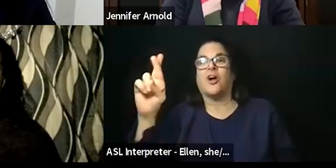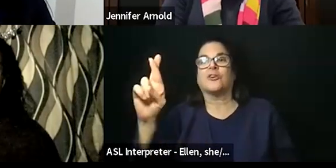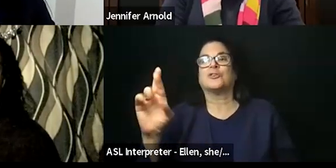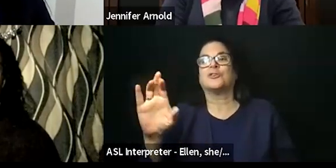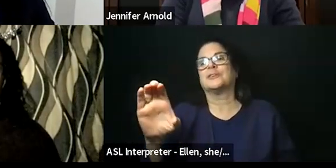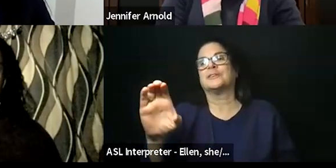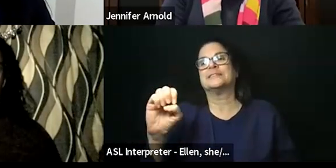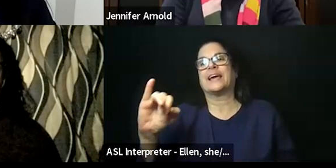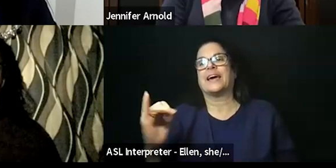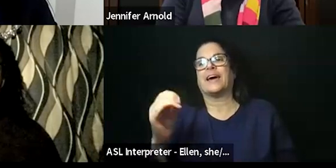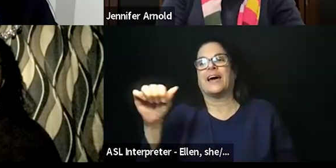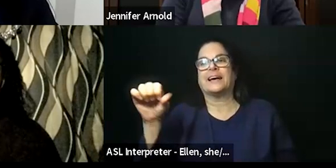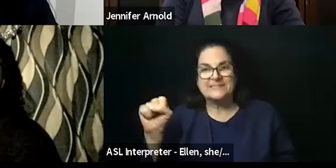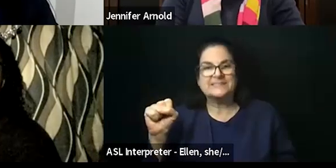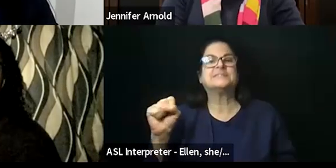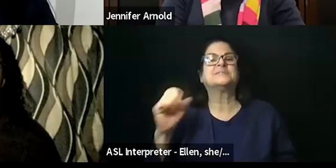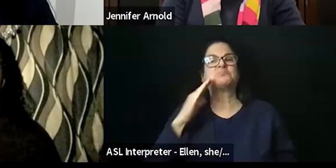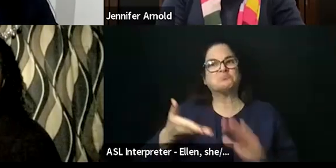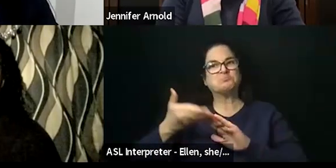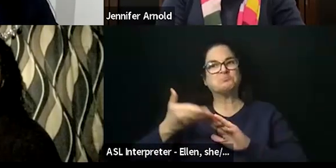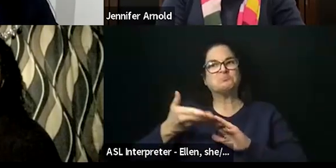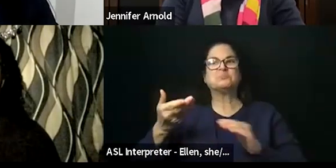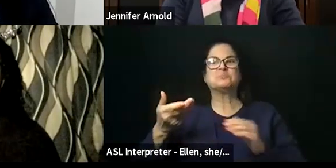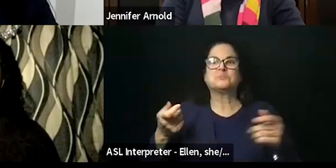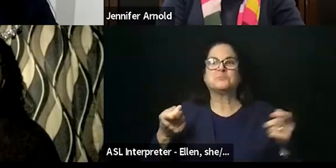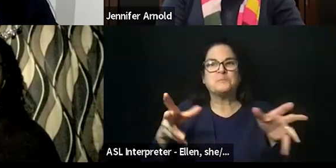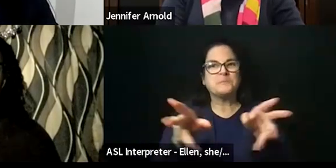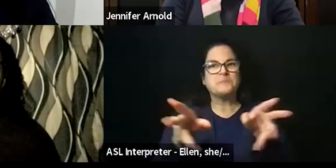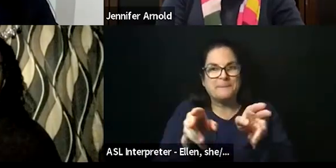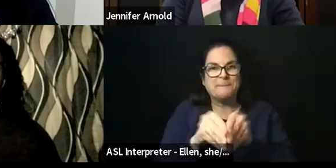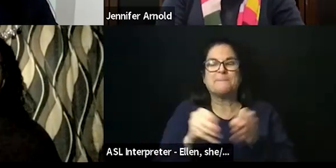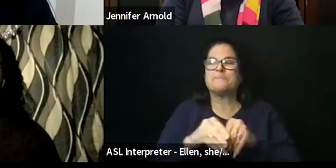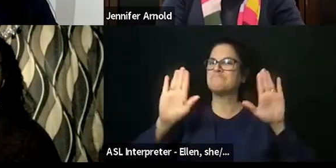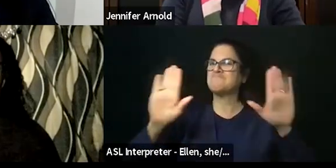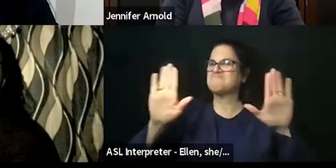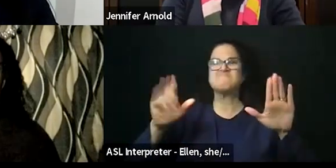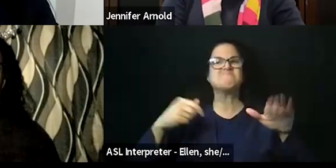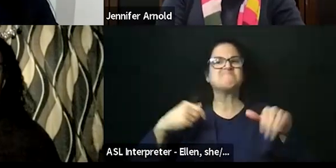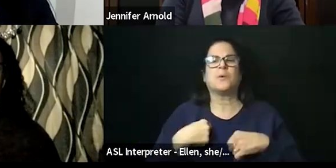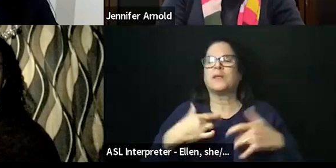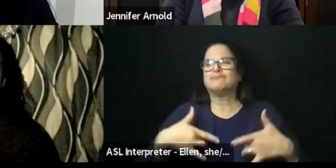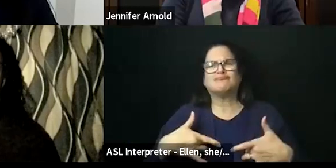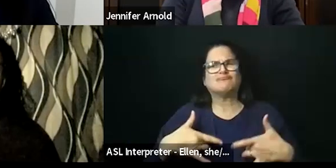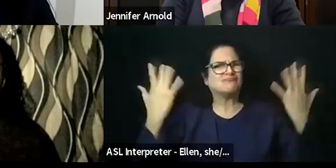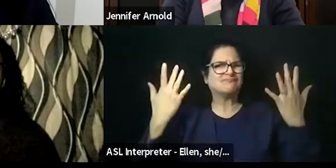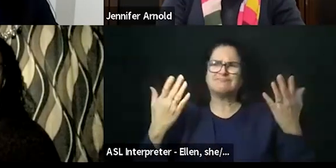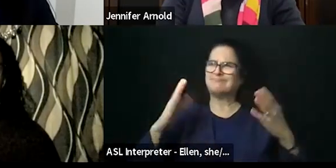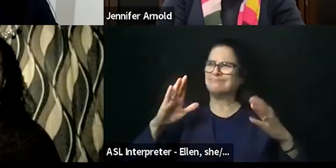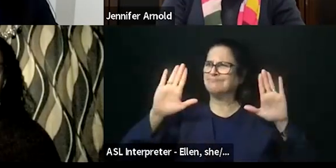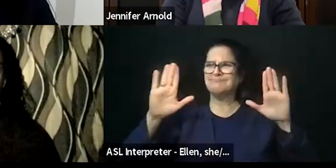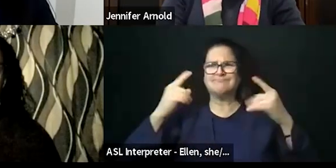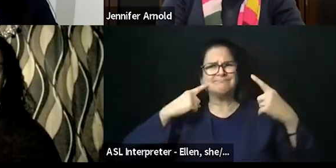and will provide an incredible discussion today with trailblazing women from a myriad of intersecting identities